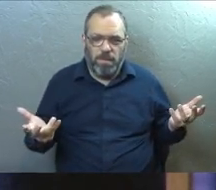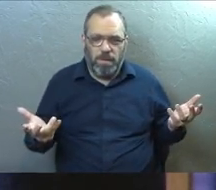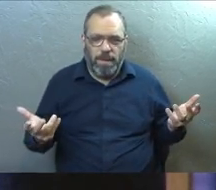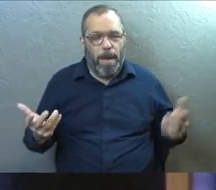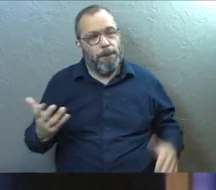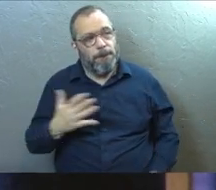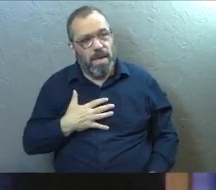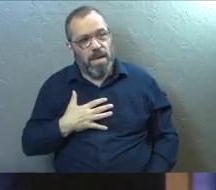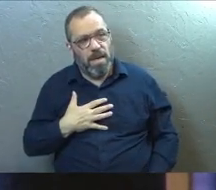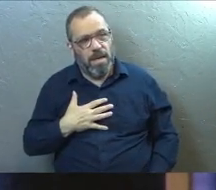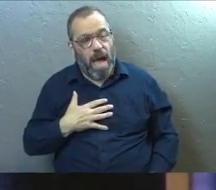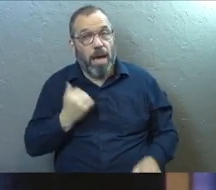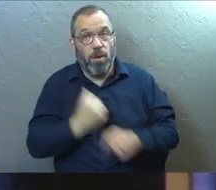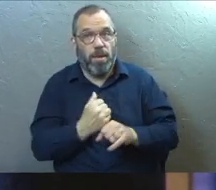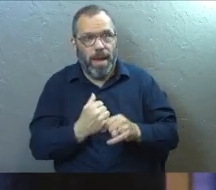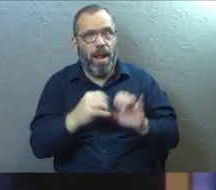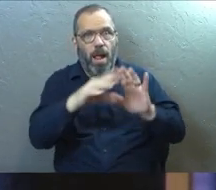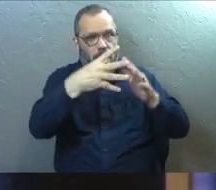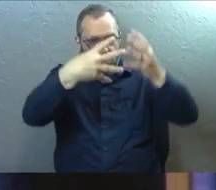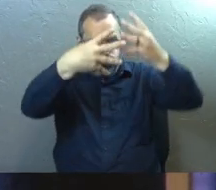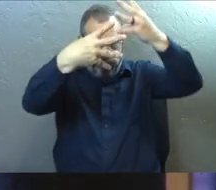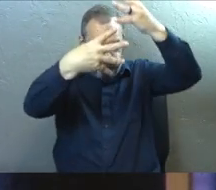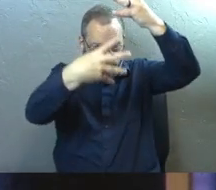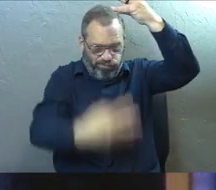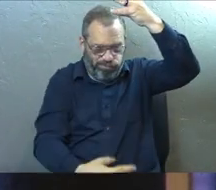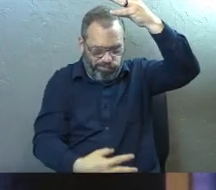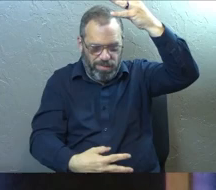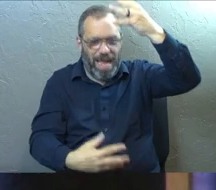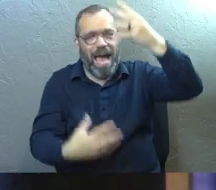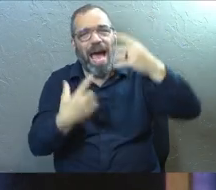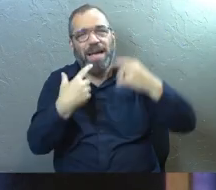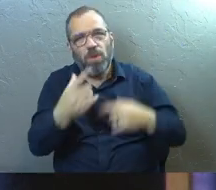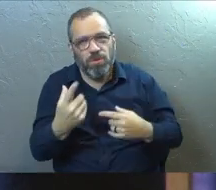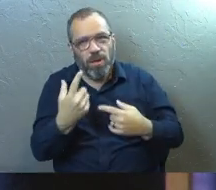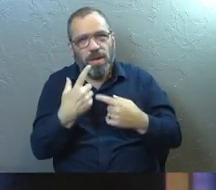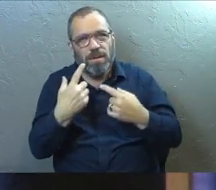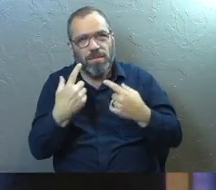I could have made a bigger list. I told you I was trying to preach shorter.